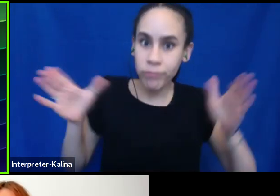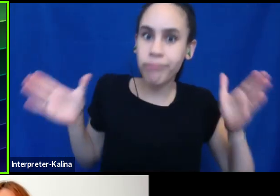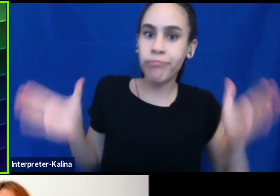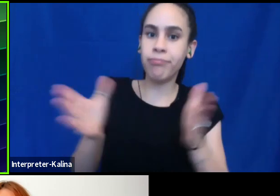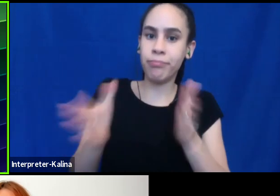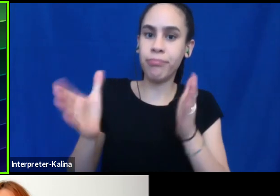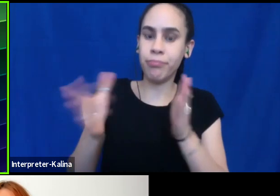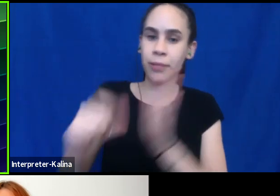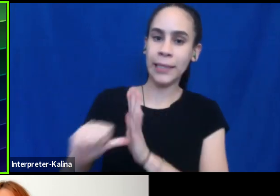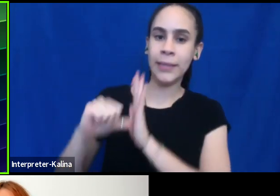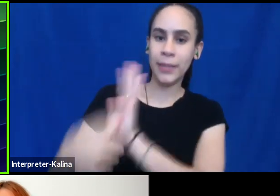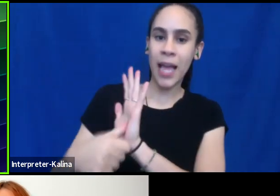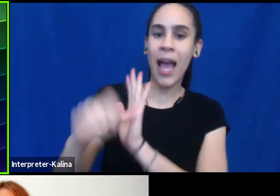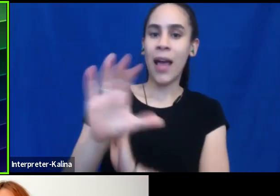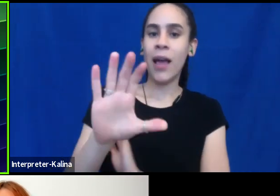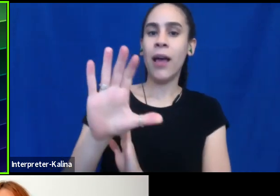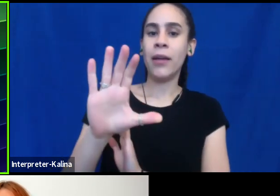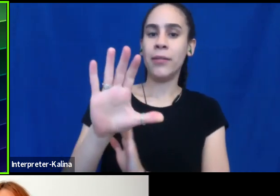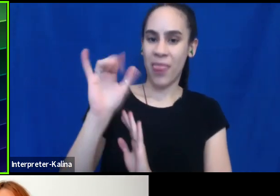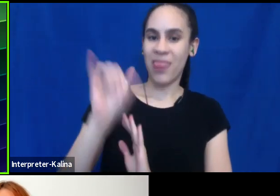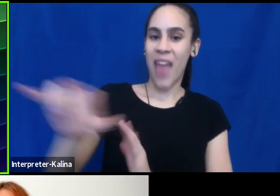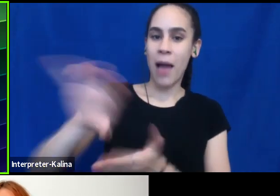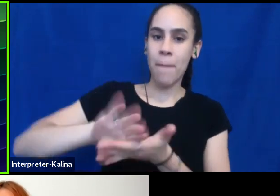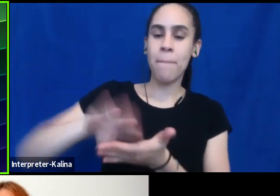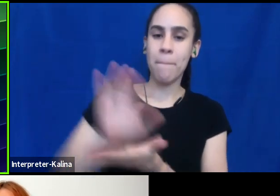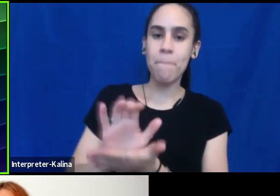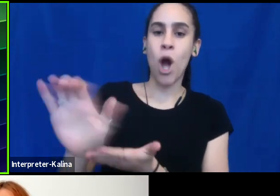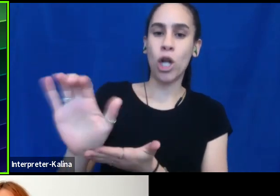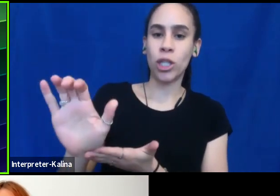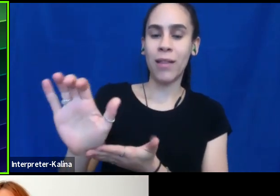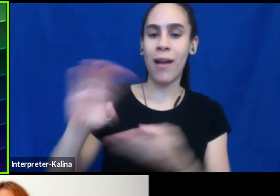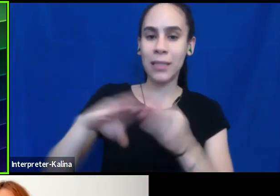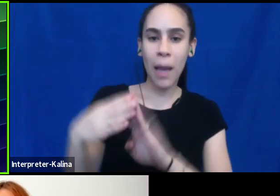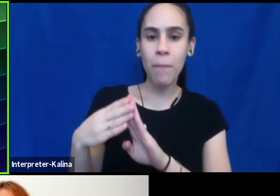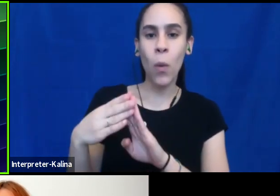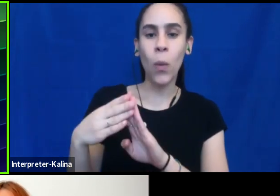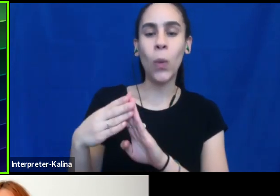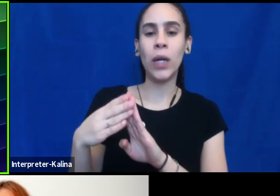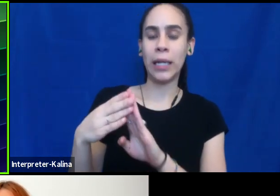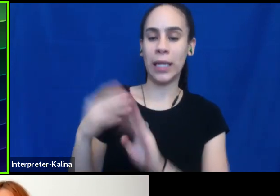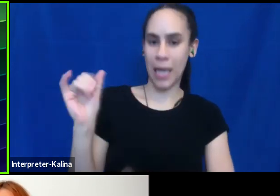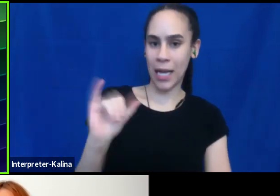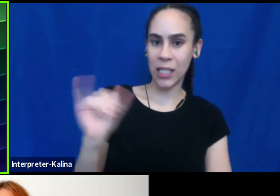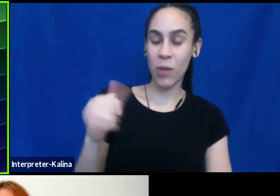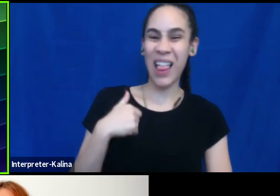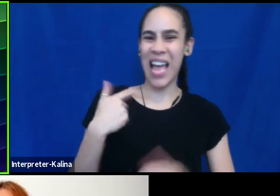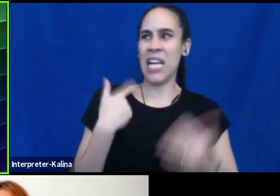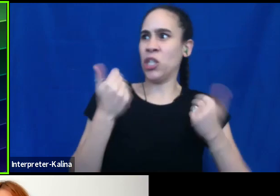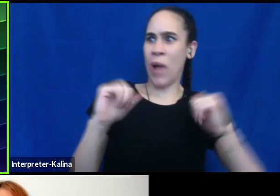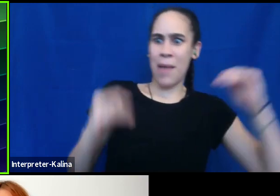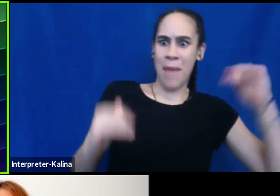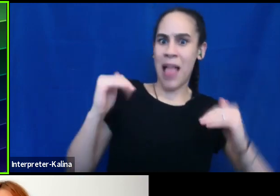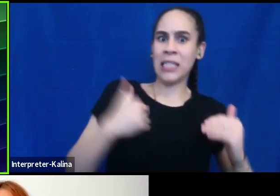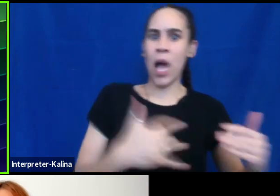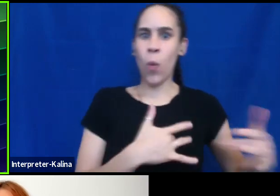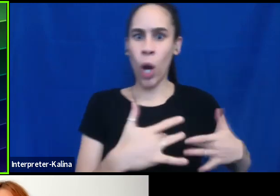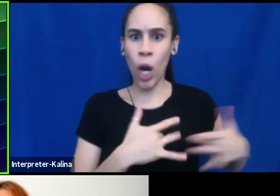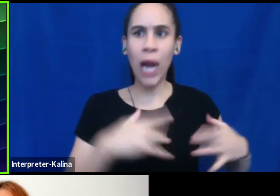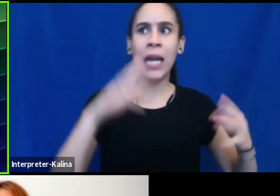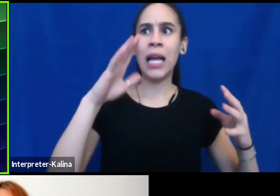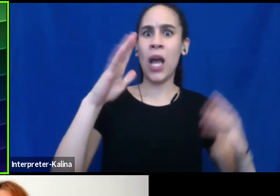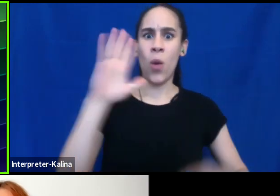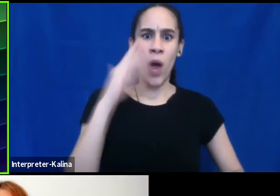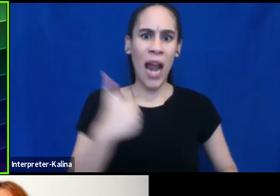community members. And, I really had to find that balance with this book. Um, you know, I was, I was a bit worried that there would be backlash.